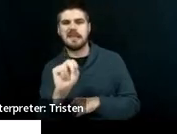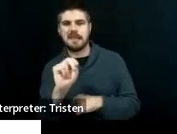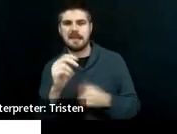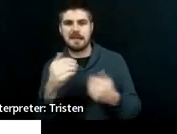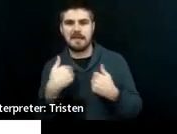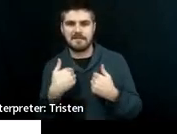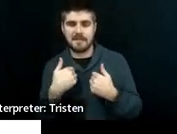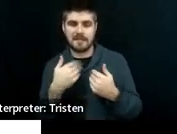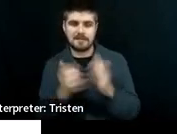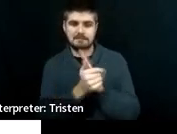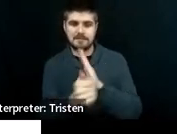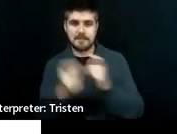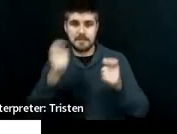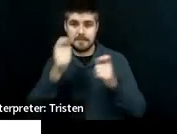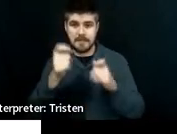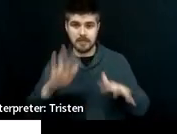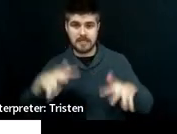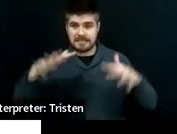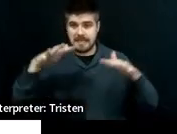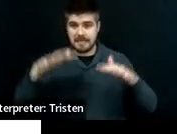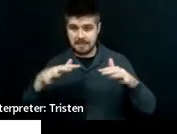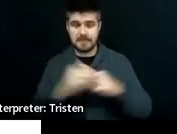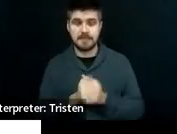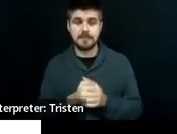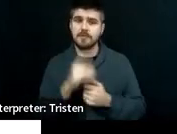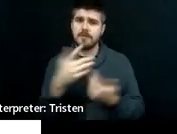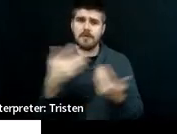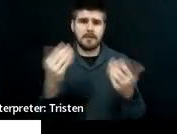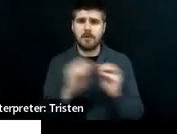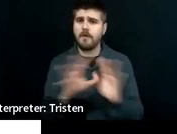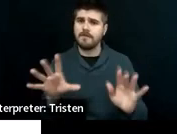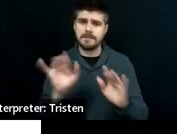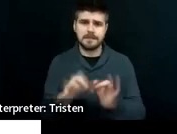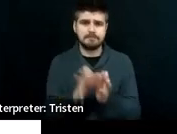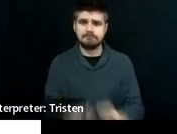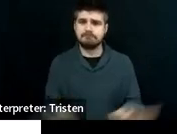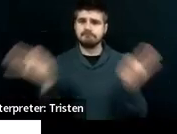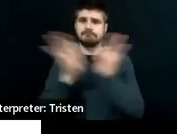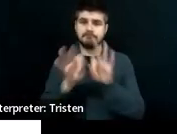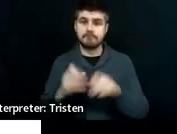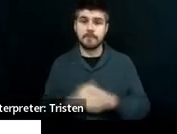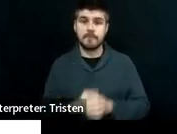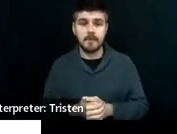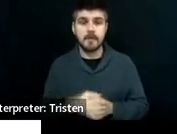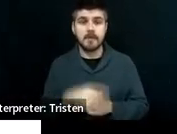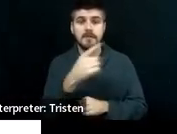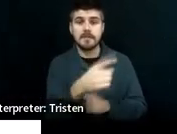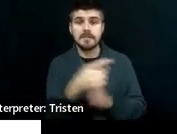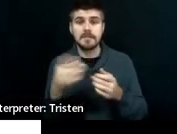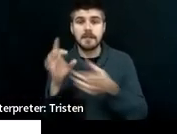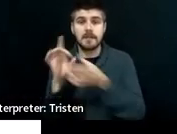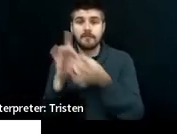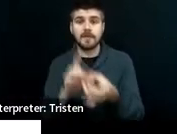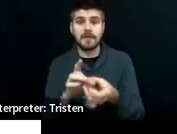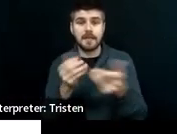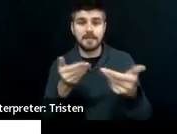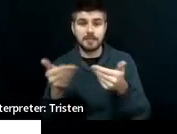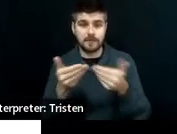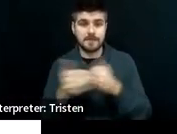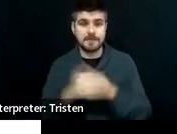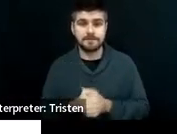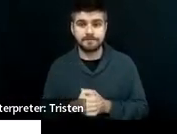anxiety, which is obviously hugely important. And you'll notice that this is a related service goal.